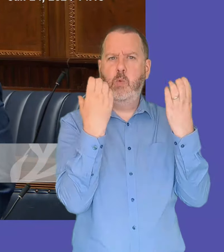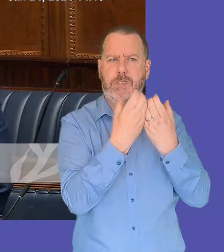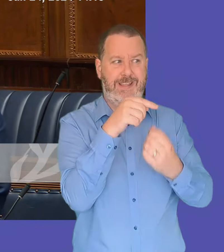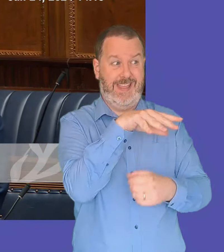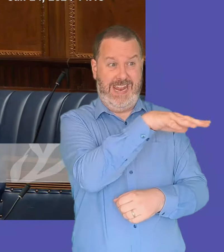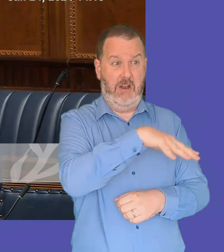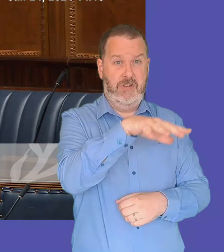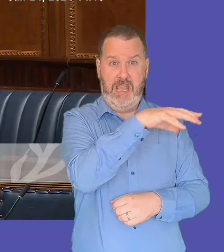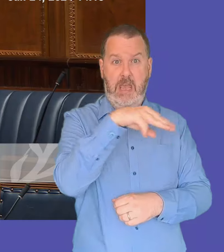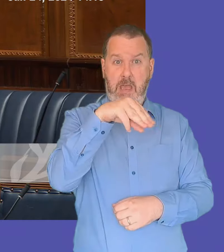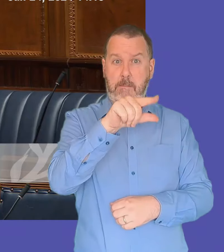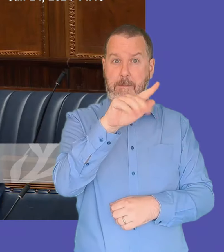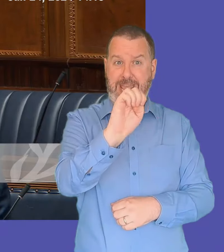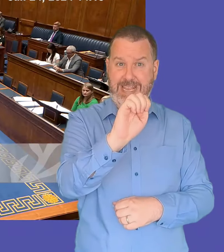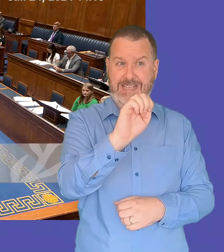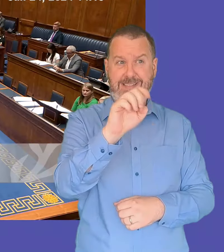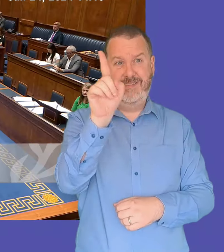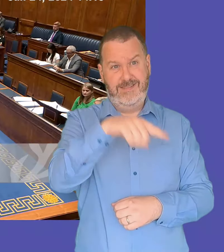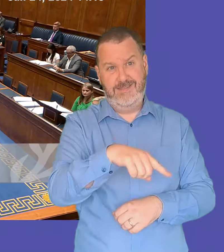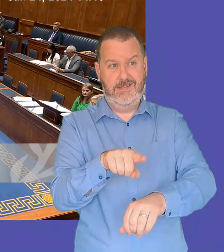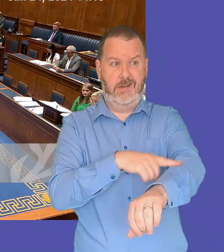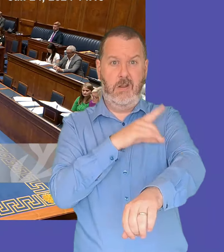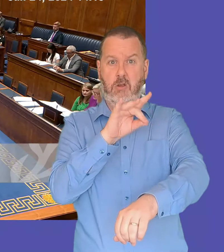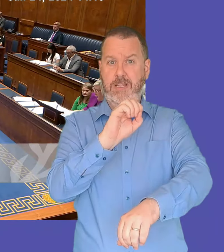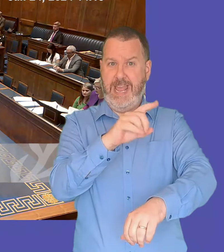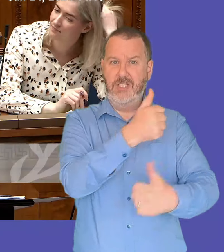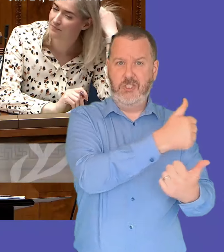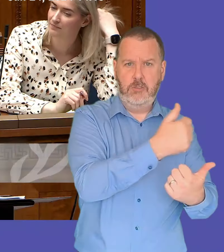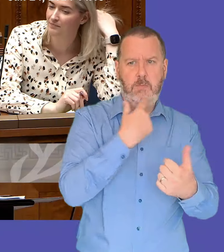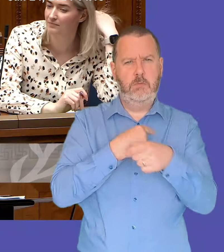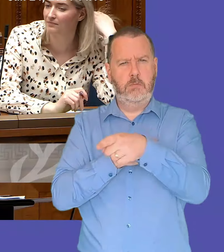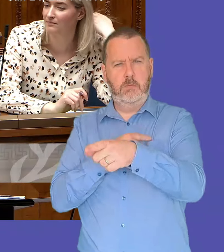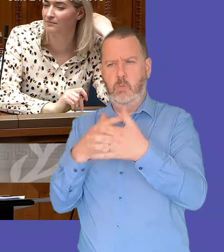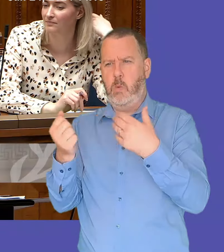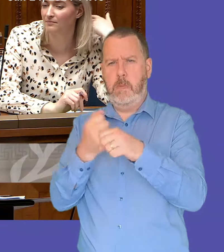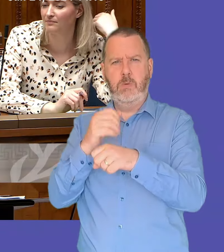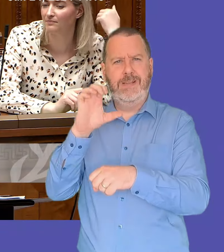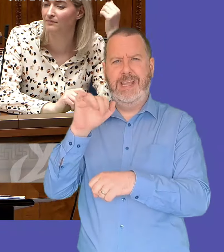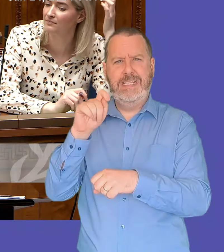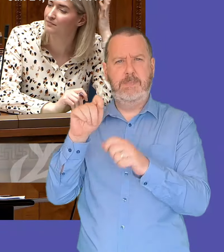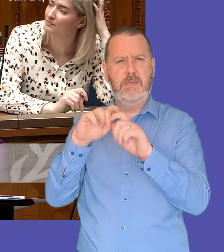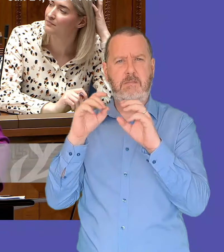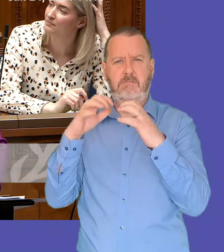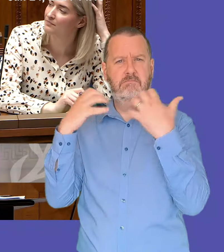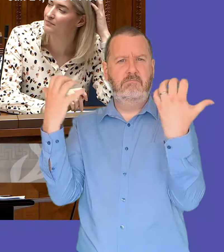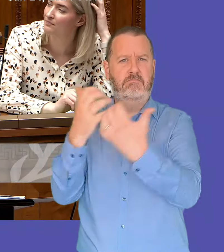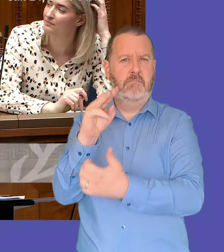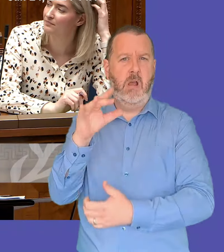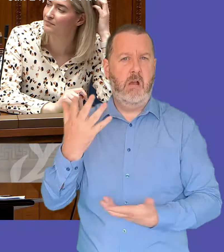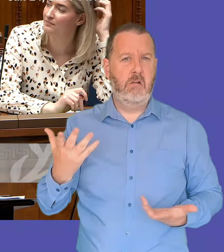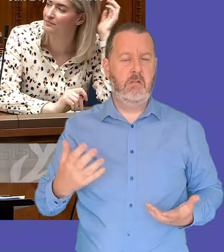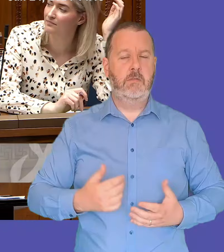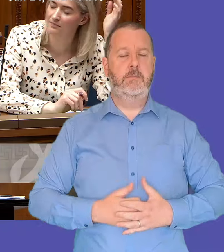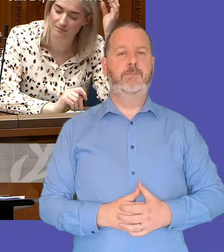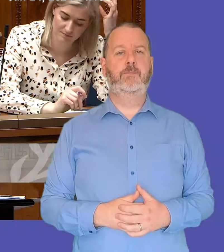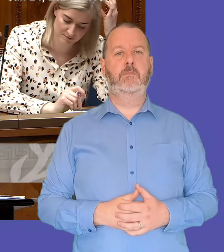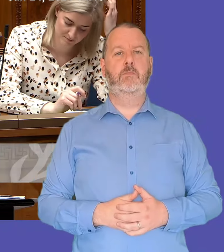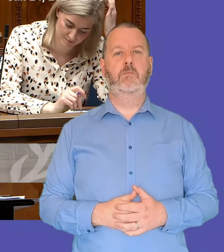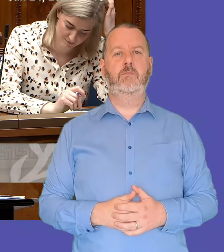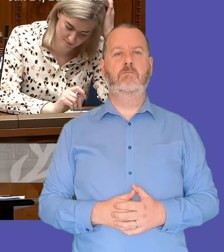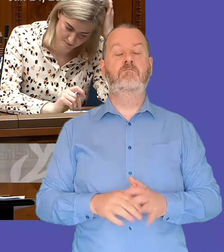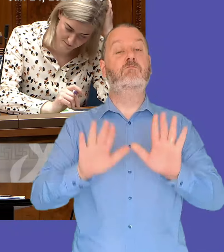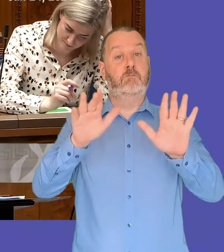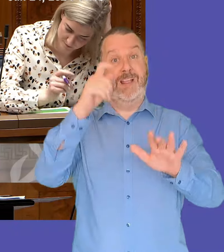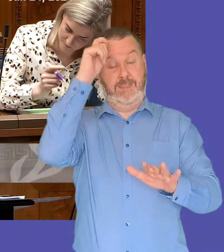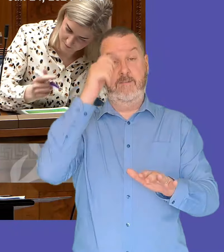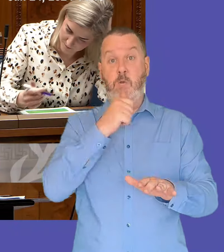our community that we can benefit thank you yeah i think that um it's important that we meet with the the board as i've said because i